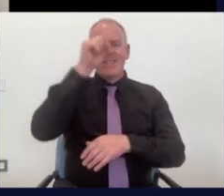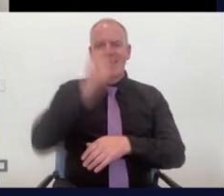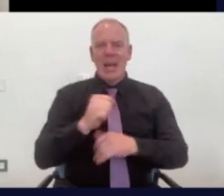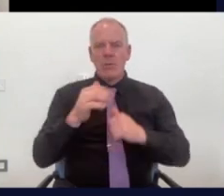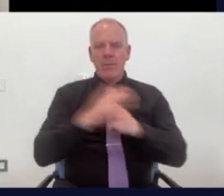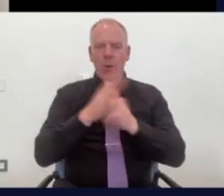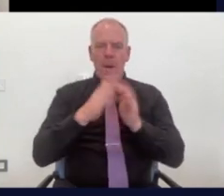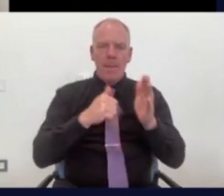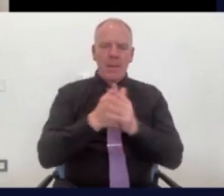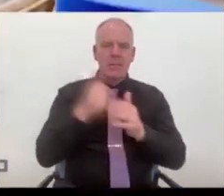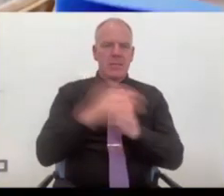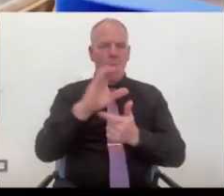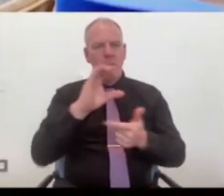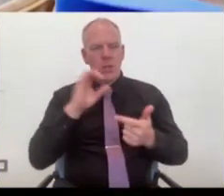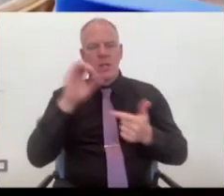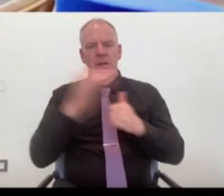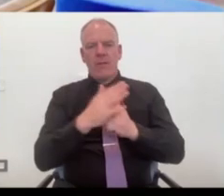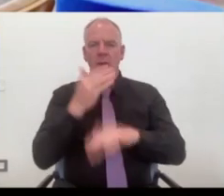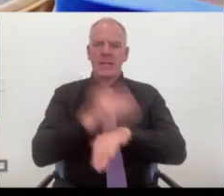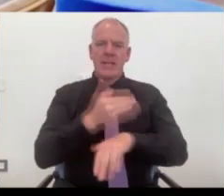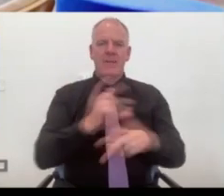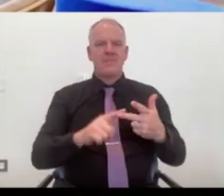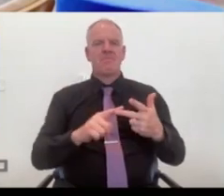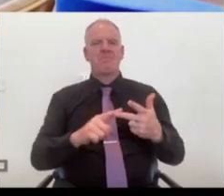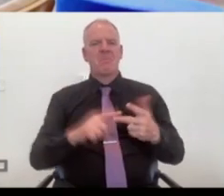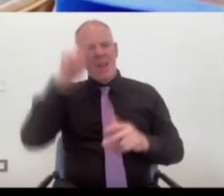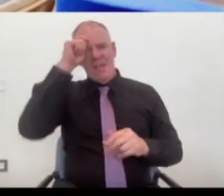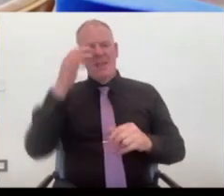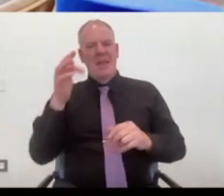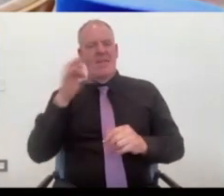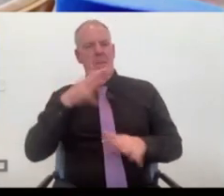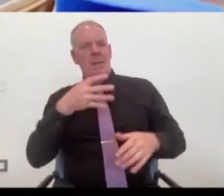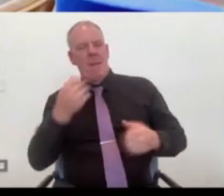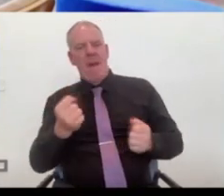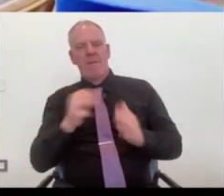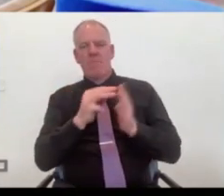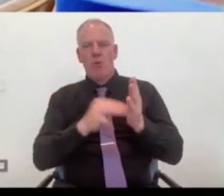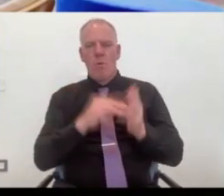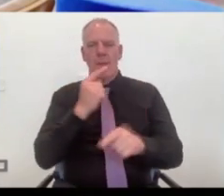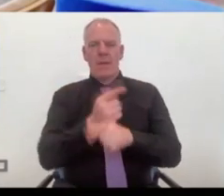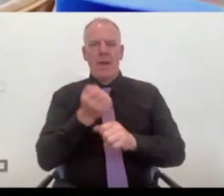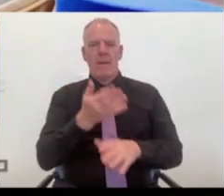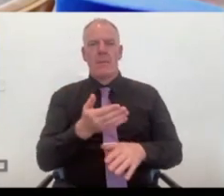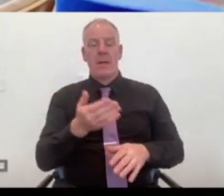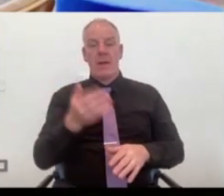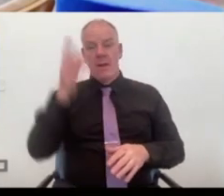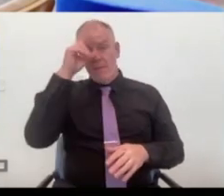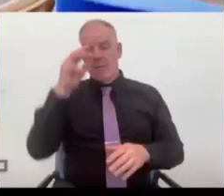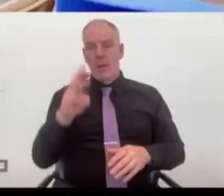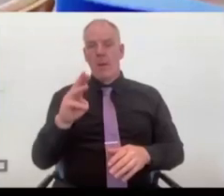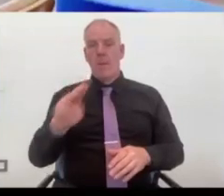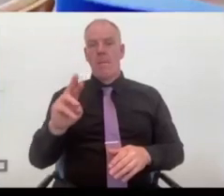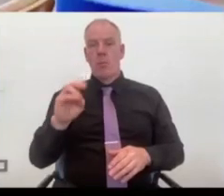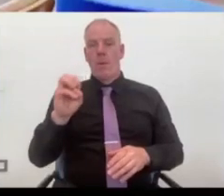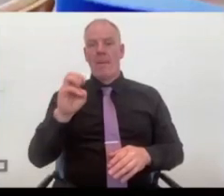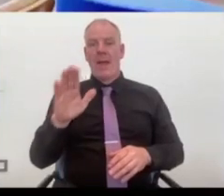of staff? I think if there were programs where, I mean, even the Propel program that I participated